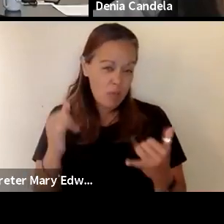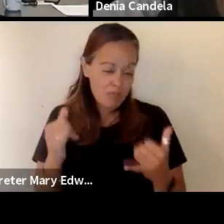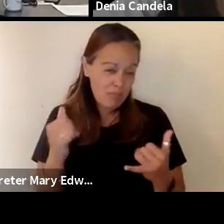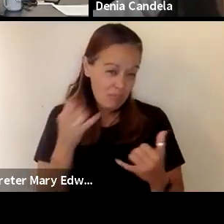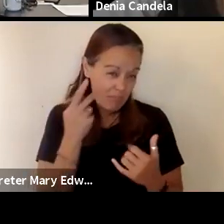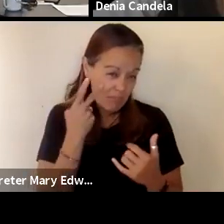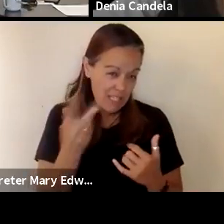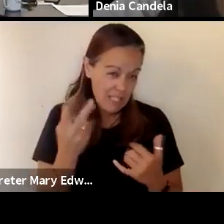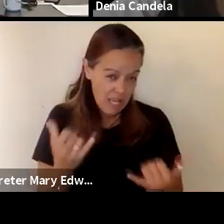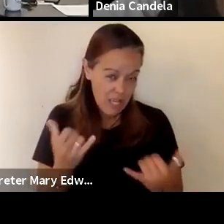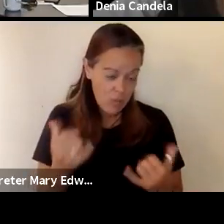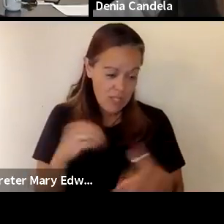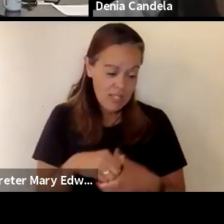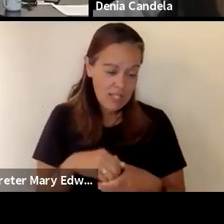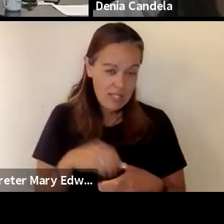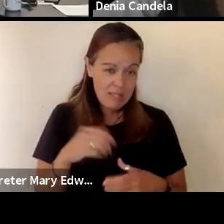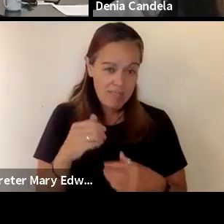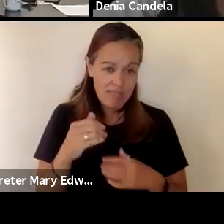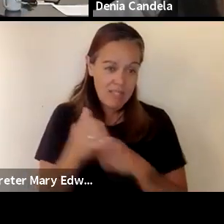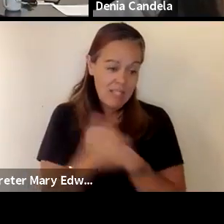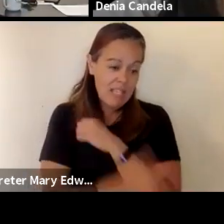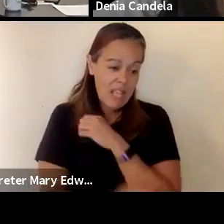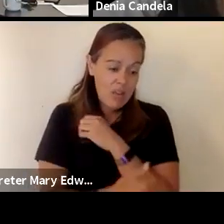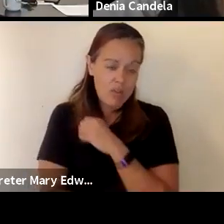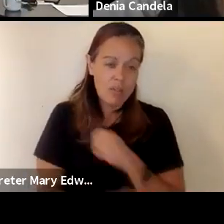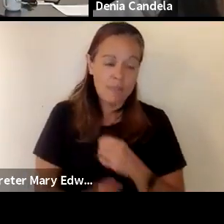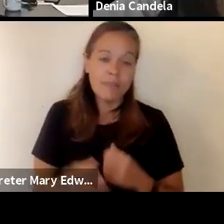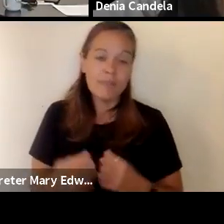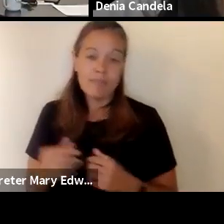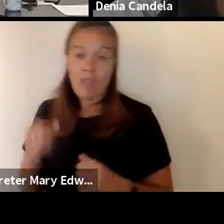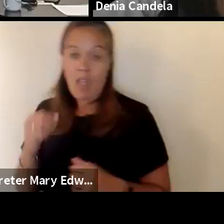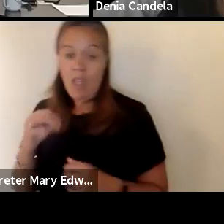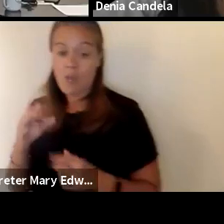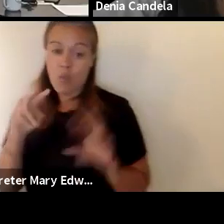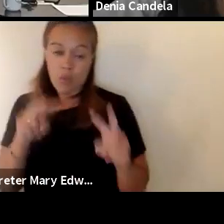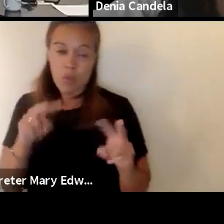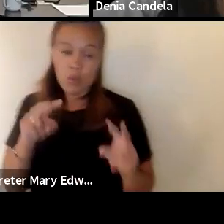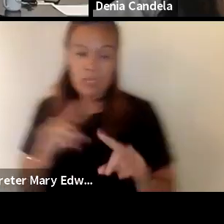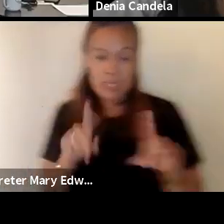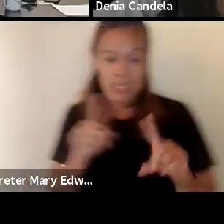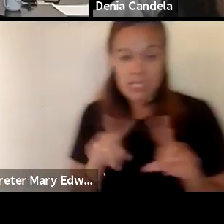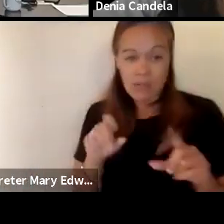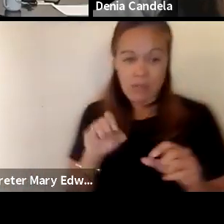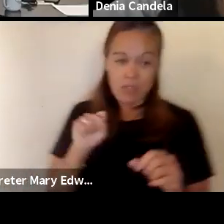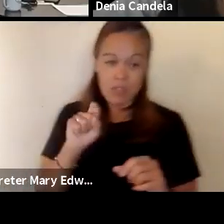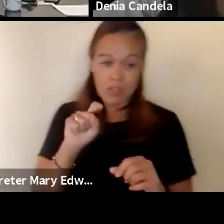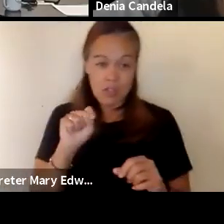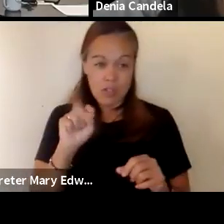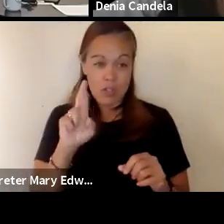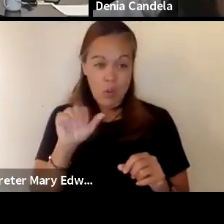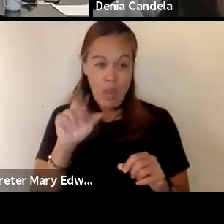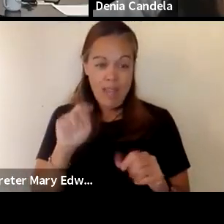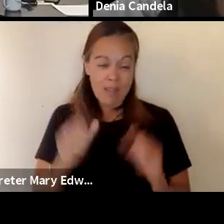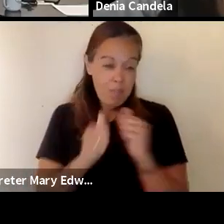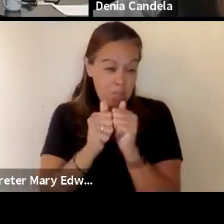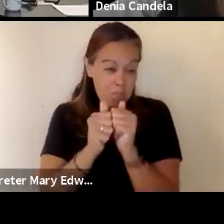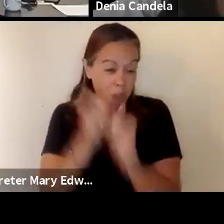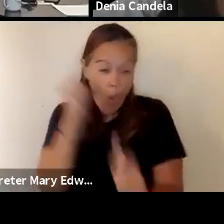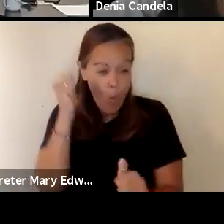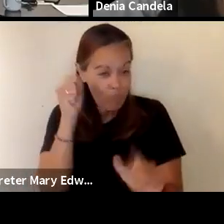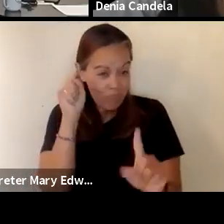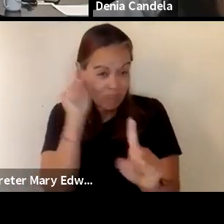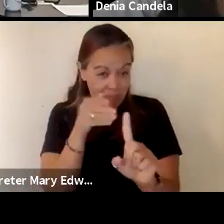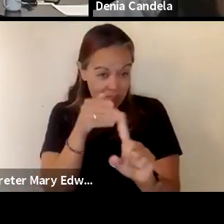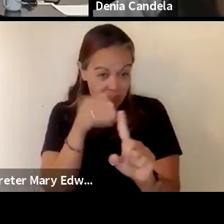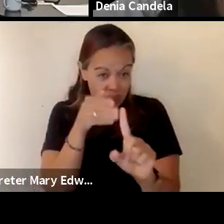in cinema county in fact of the genotyping or when we're looking at different strains the majority of the strains that are showing